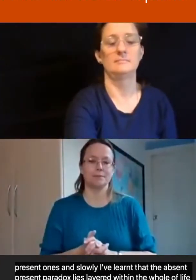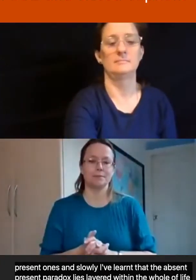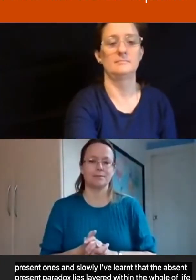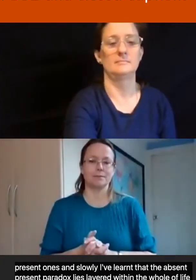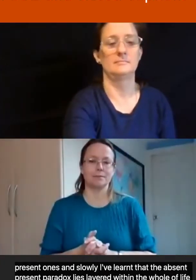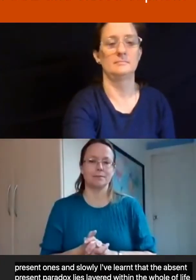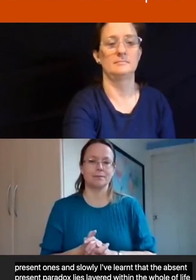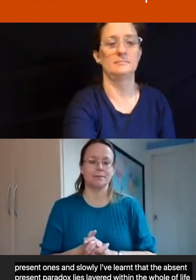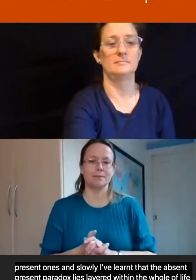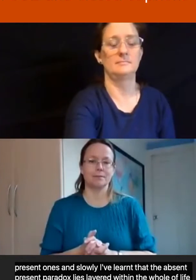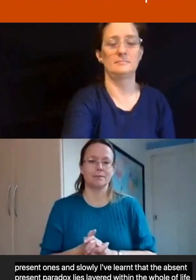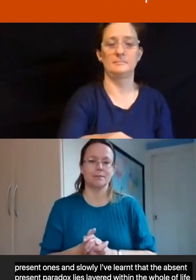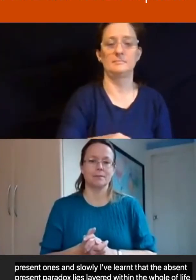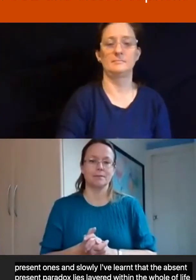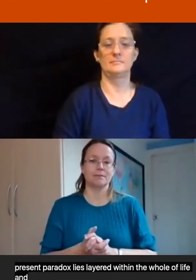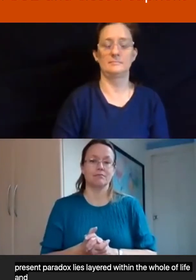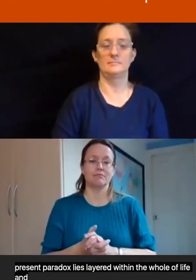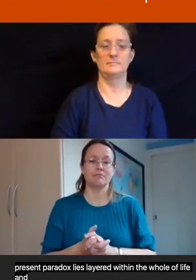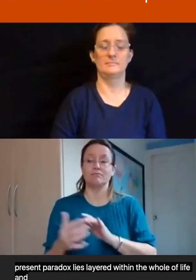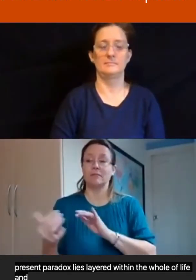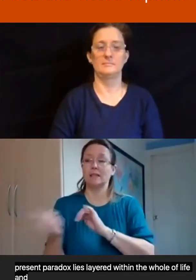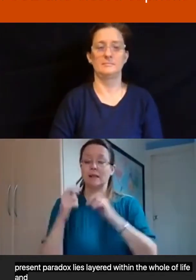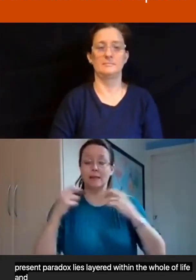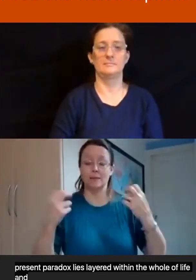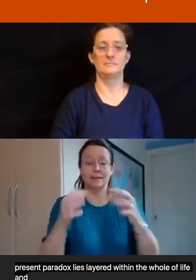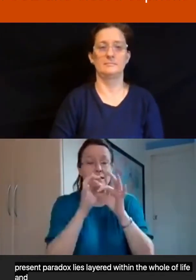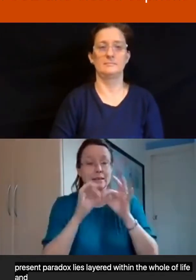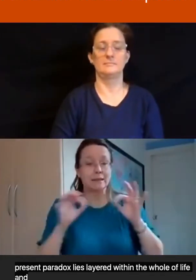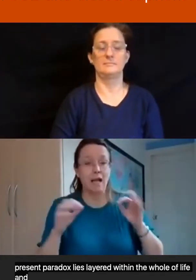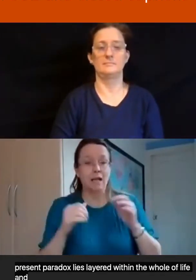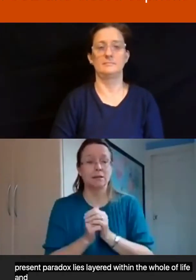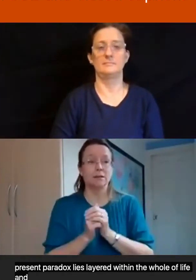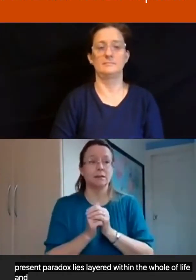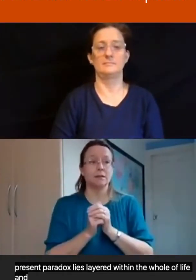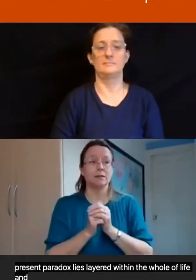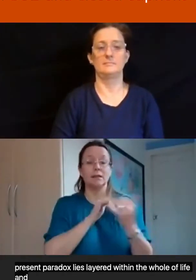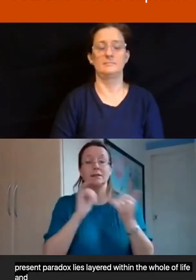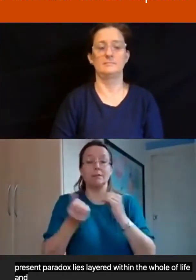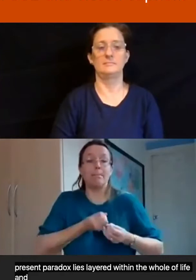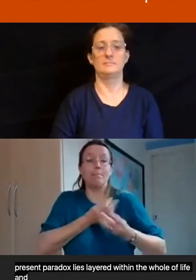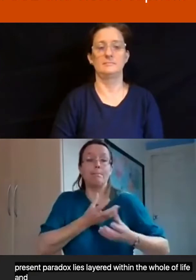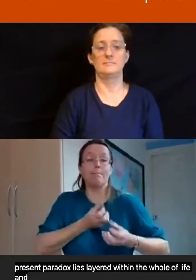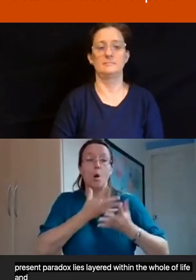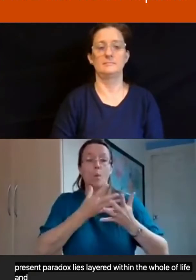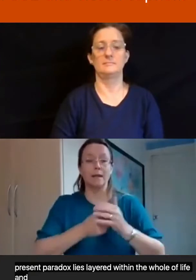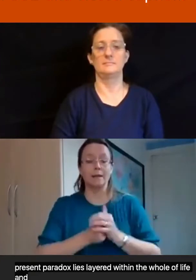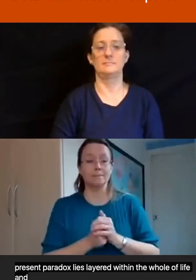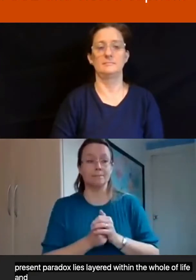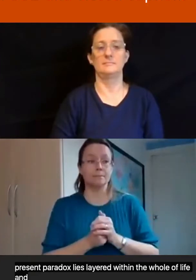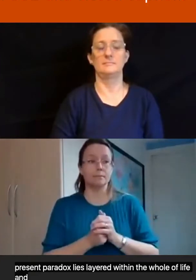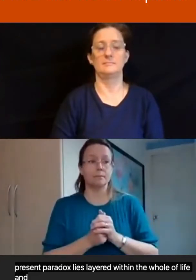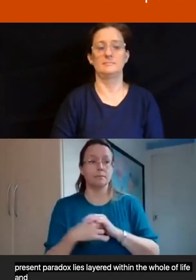We shared in silence. We invited people to bring a poem. We took it in turns to tell it as it